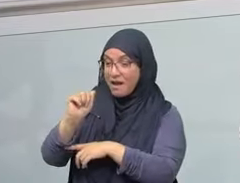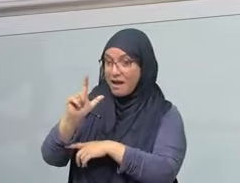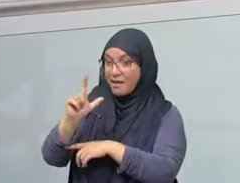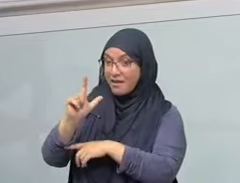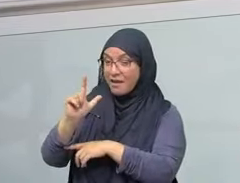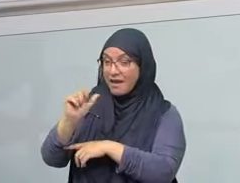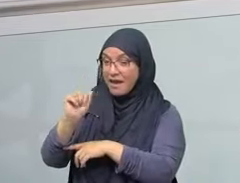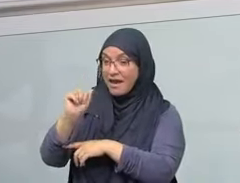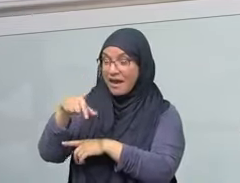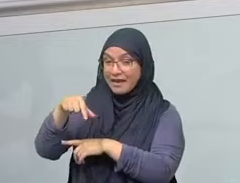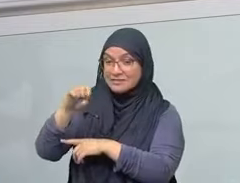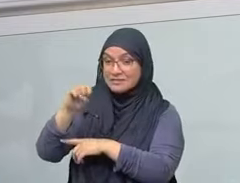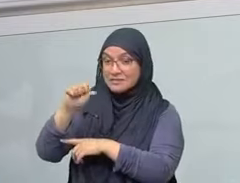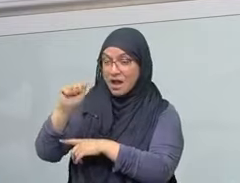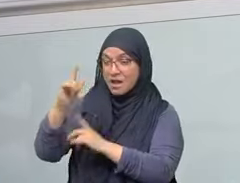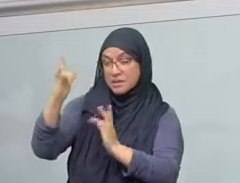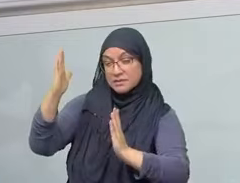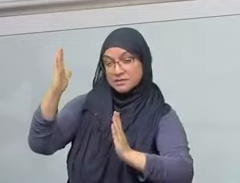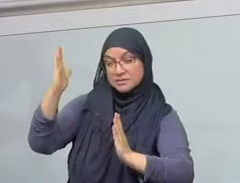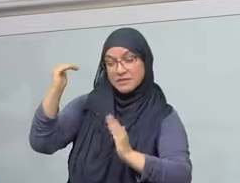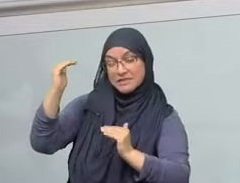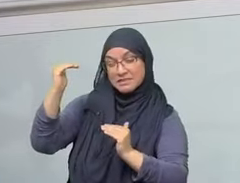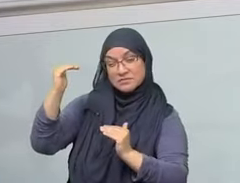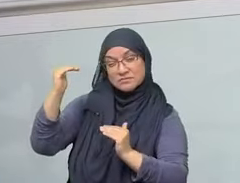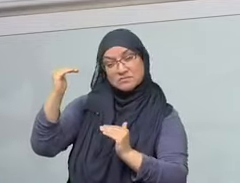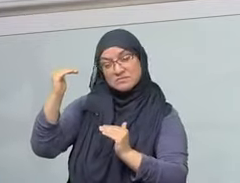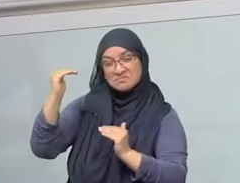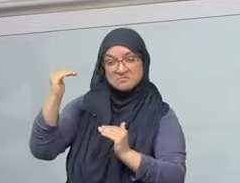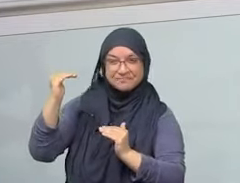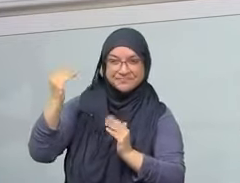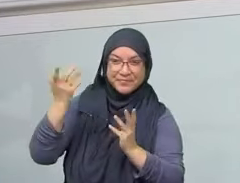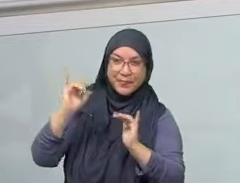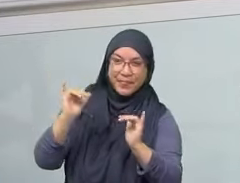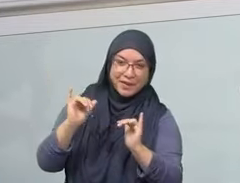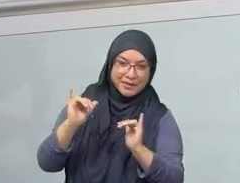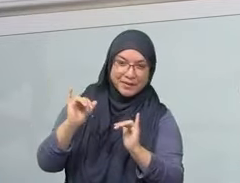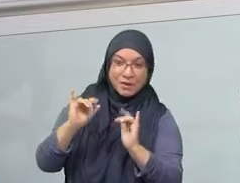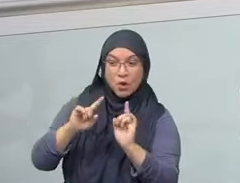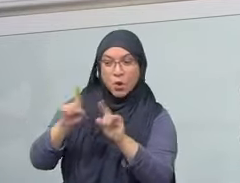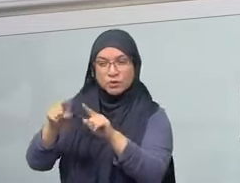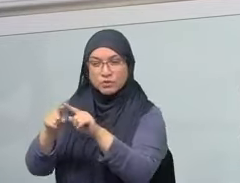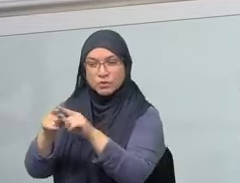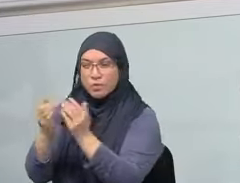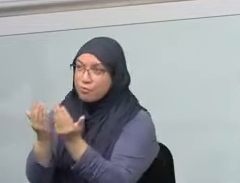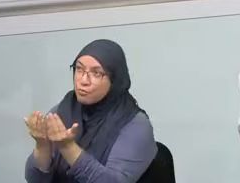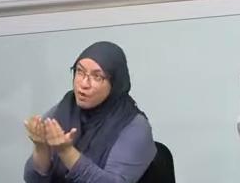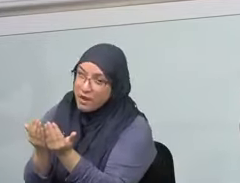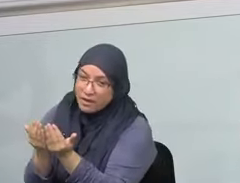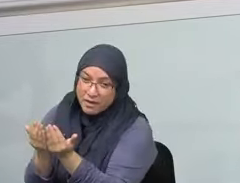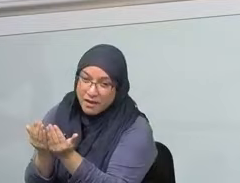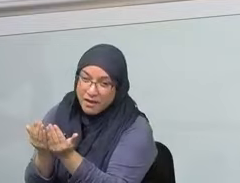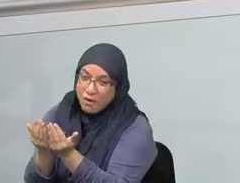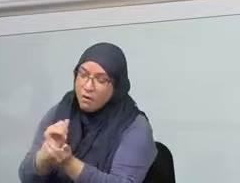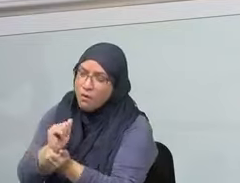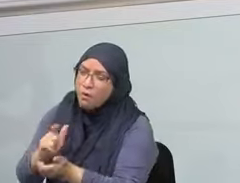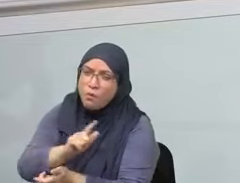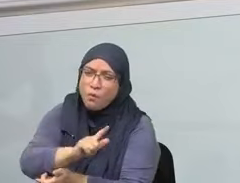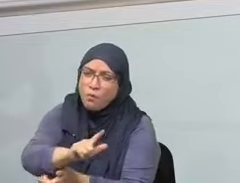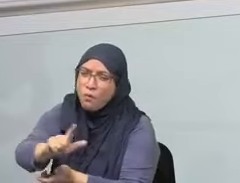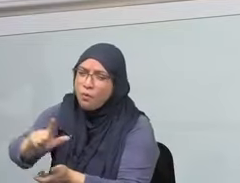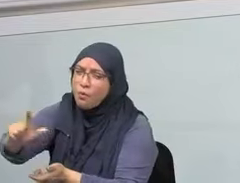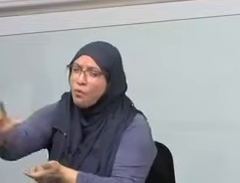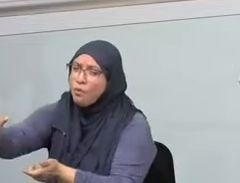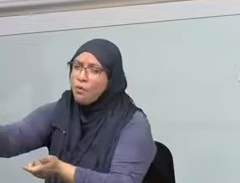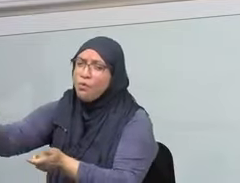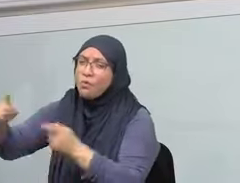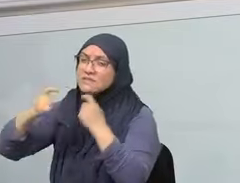in this holy land, except that they leave purified from their sins like the day that their mother gave birth to them. And the